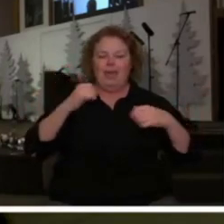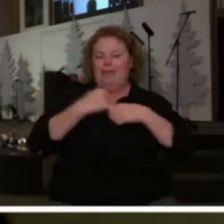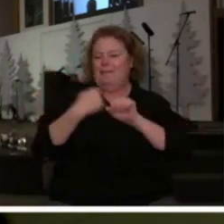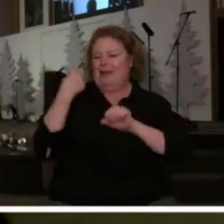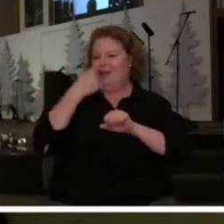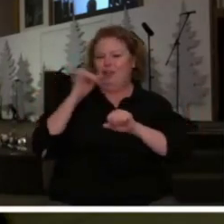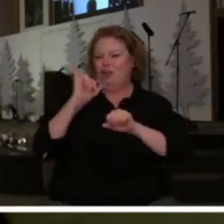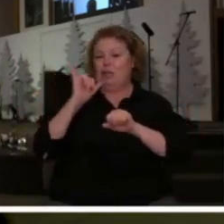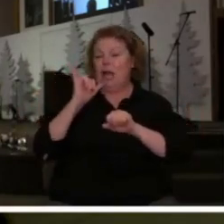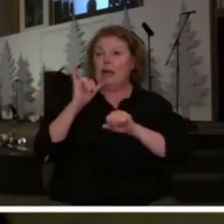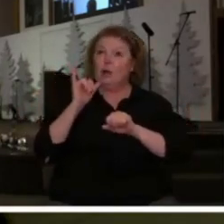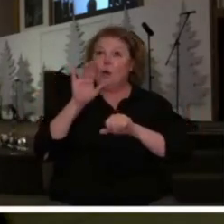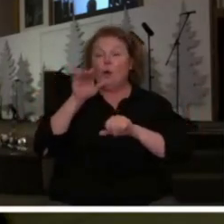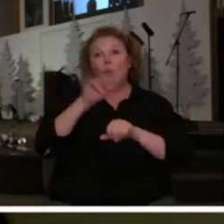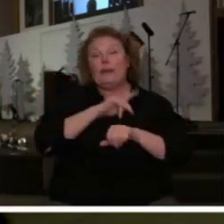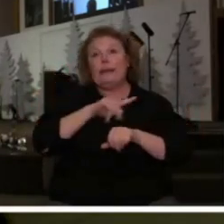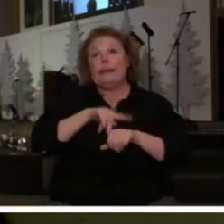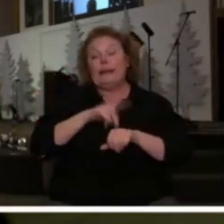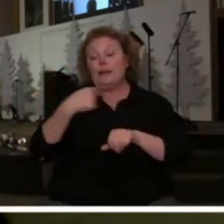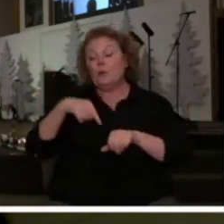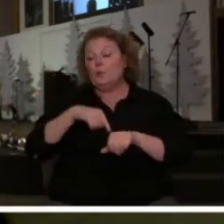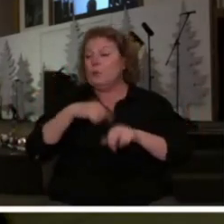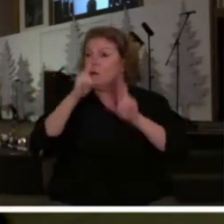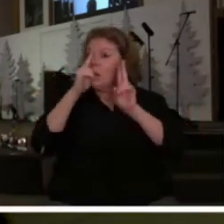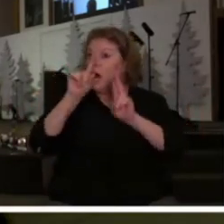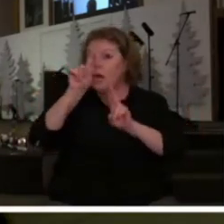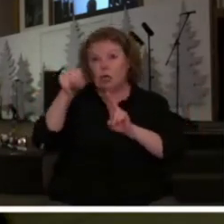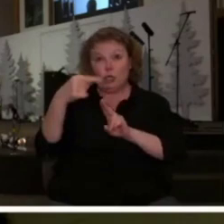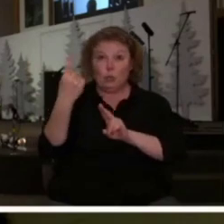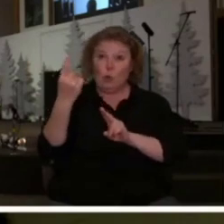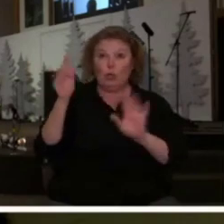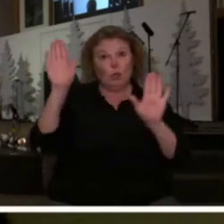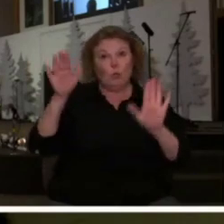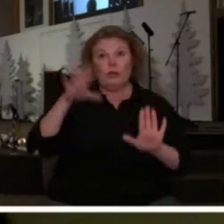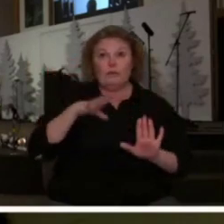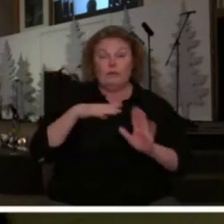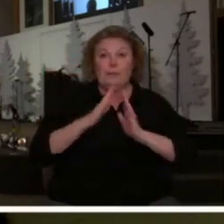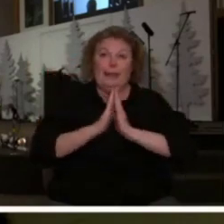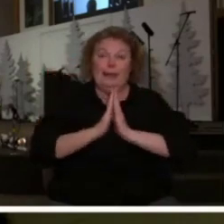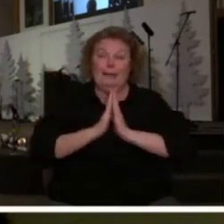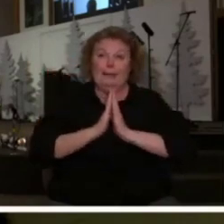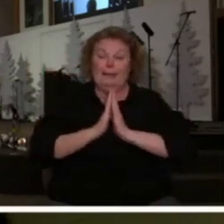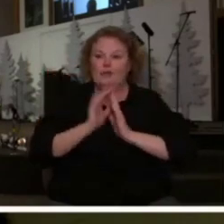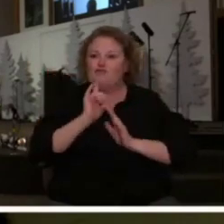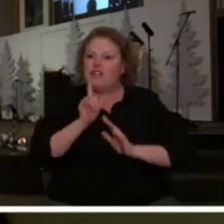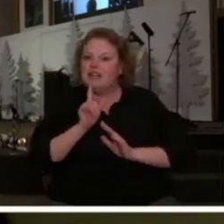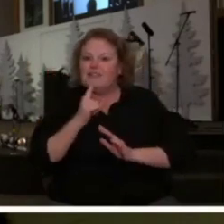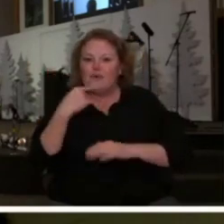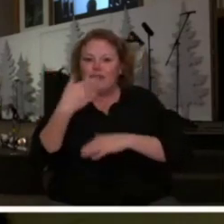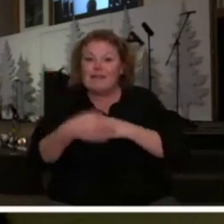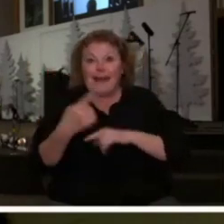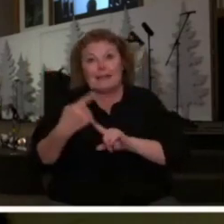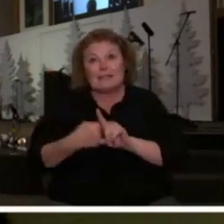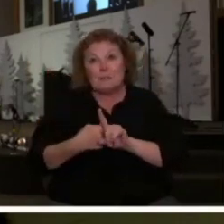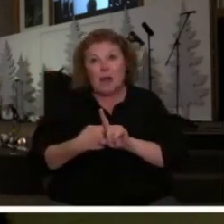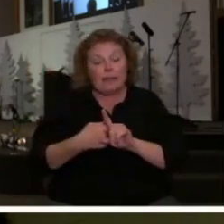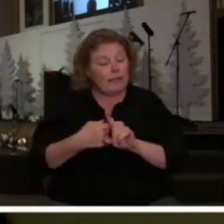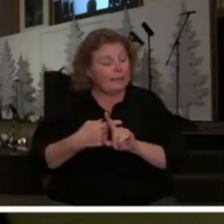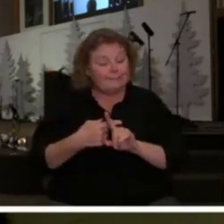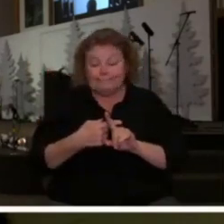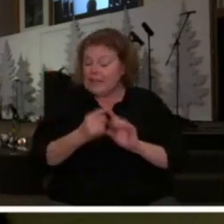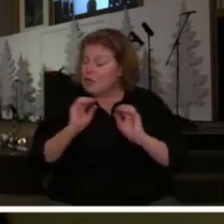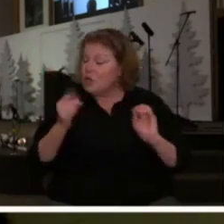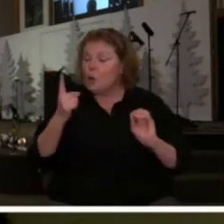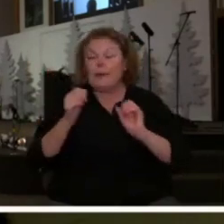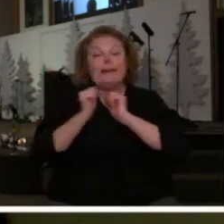context of oh king we want to honor you you great wonderful man that for the next month for the next 30